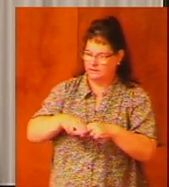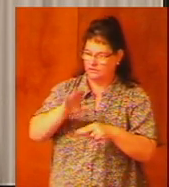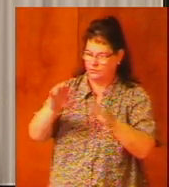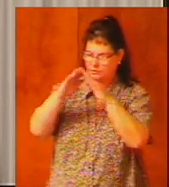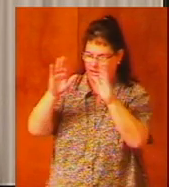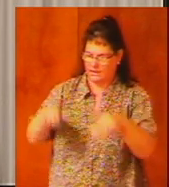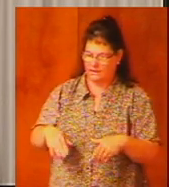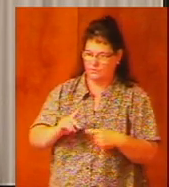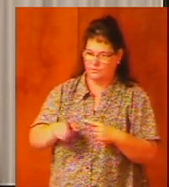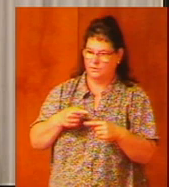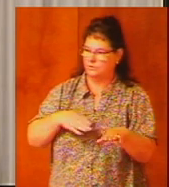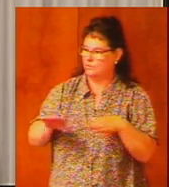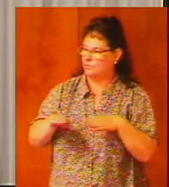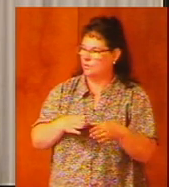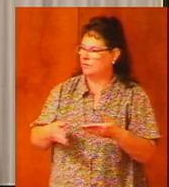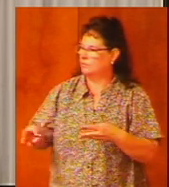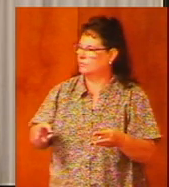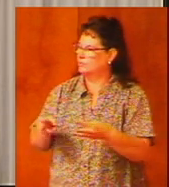house when you walk by the